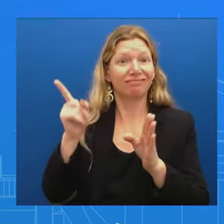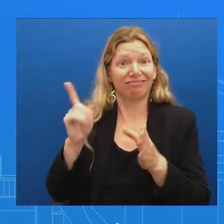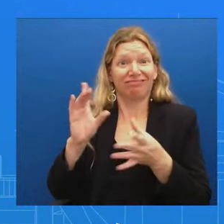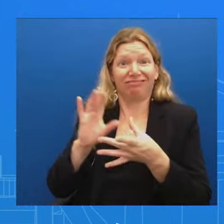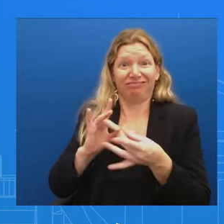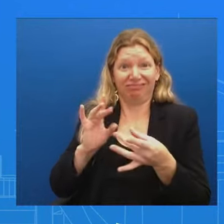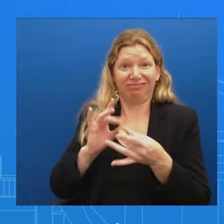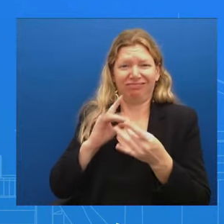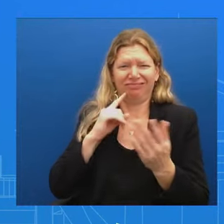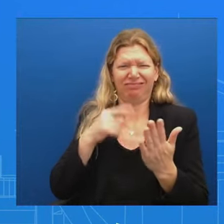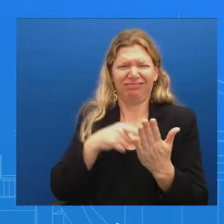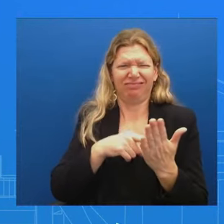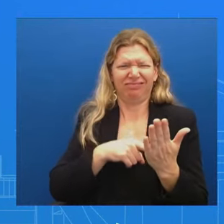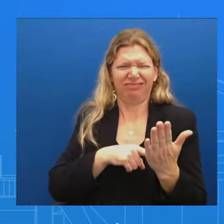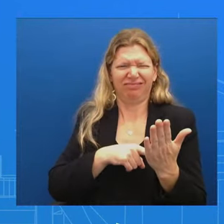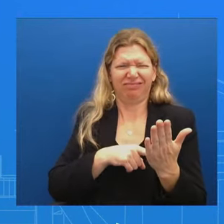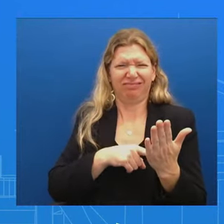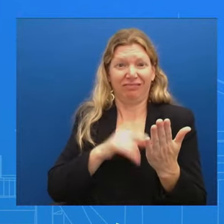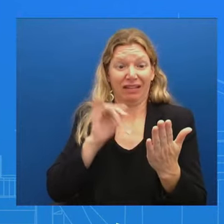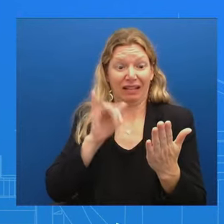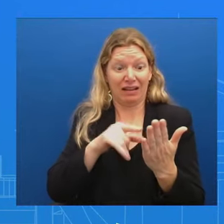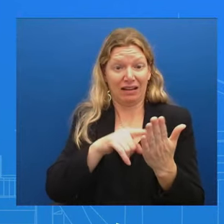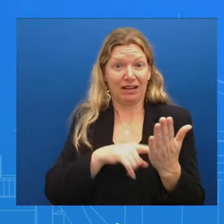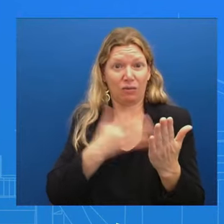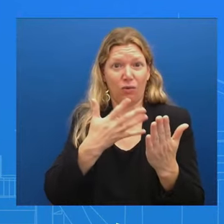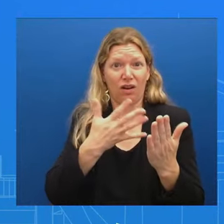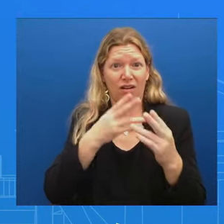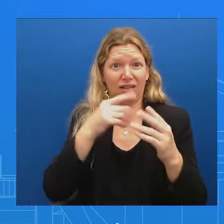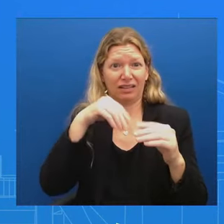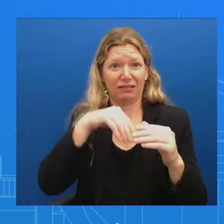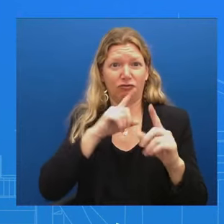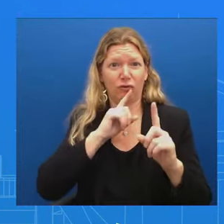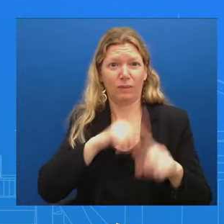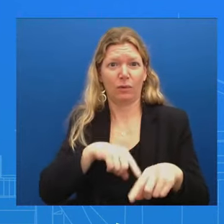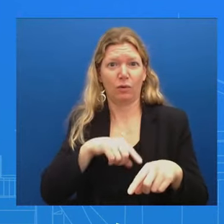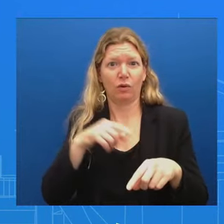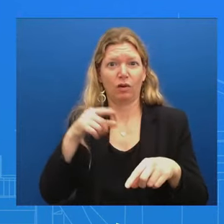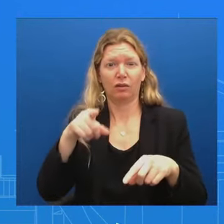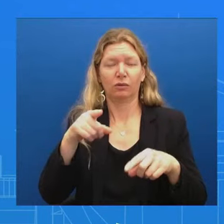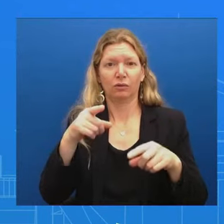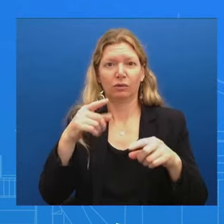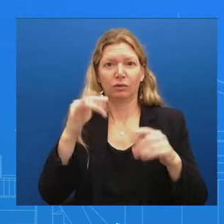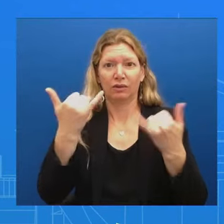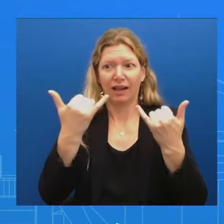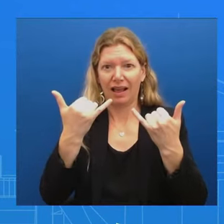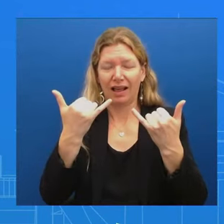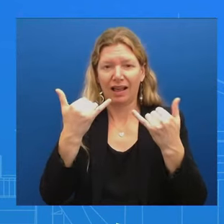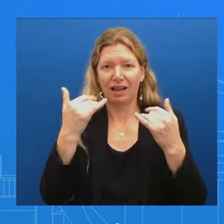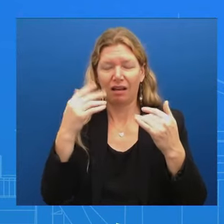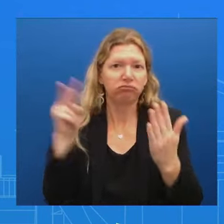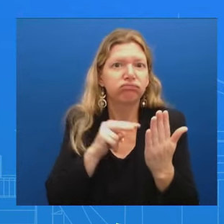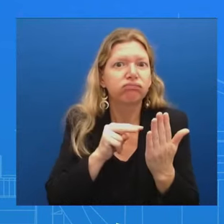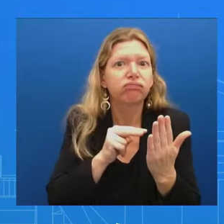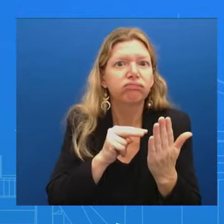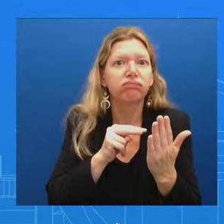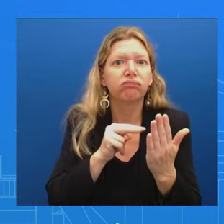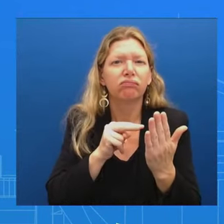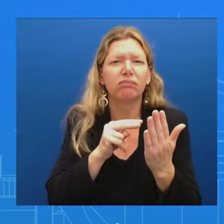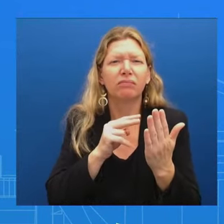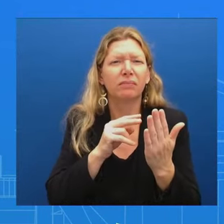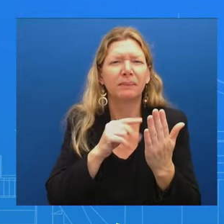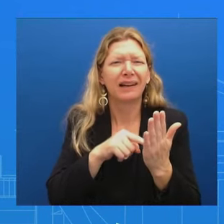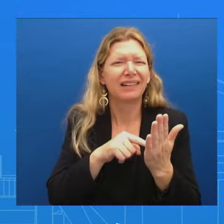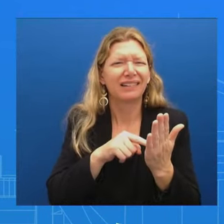attention right now Is just wrong Is flatly wrong It is inappropriate It is gratuitous And so